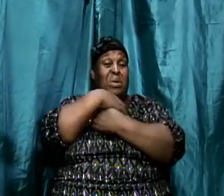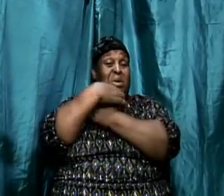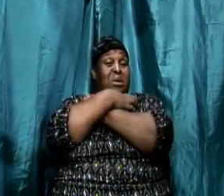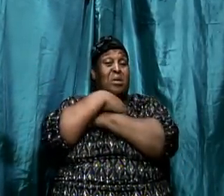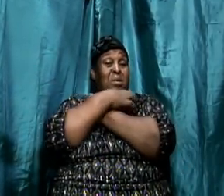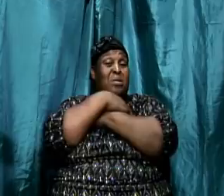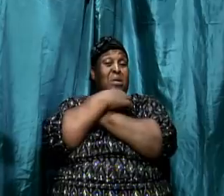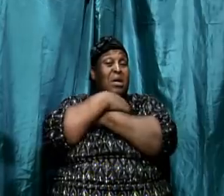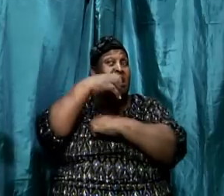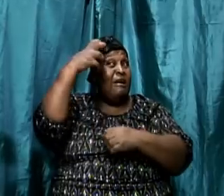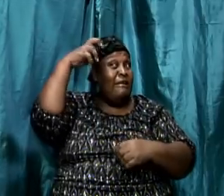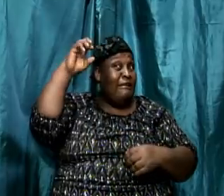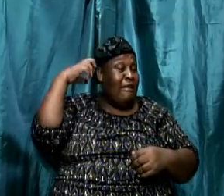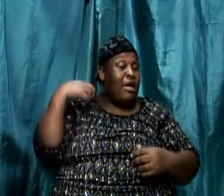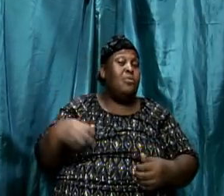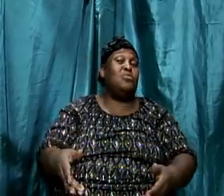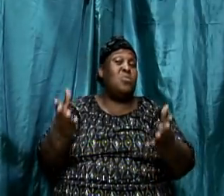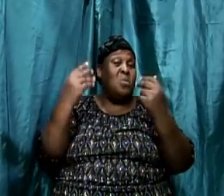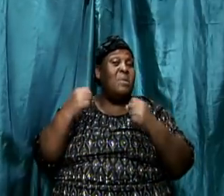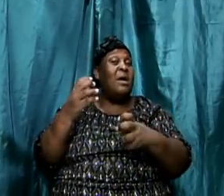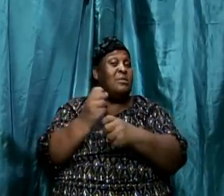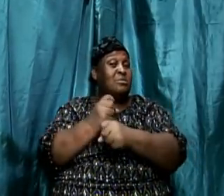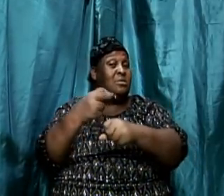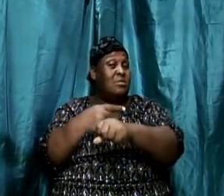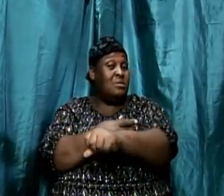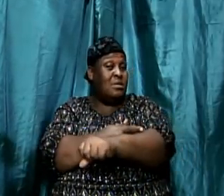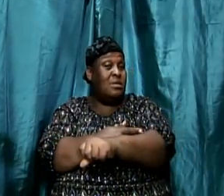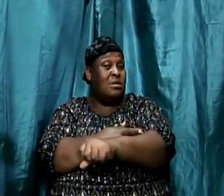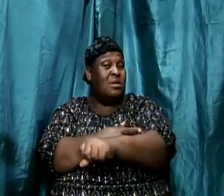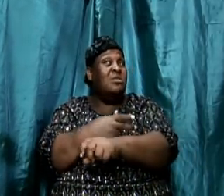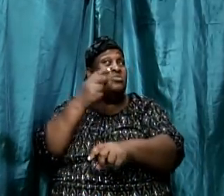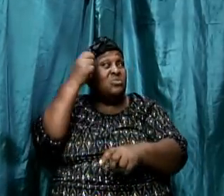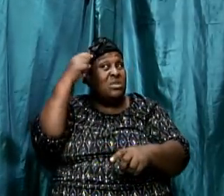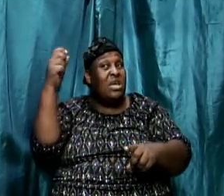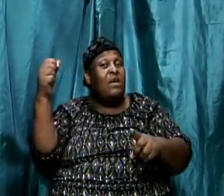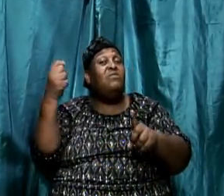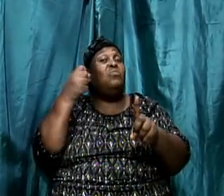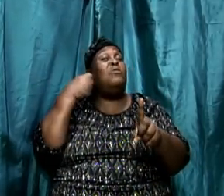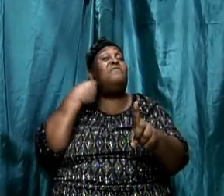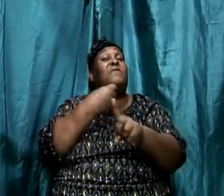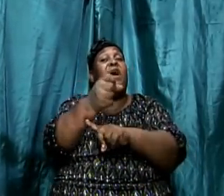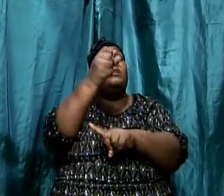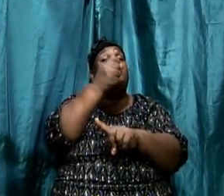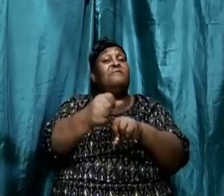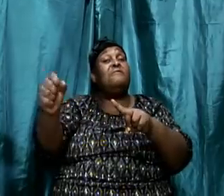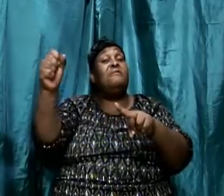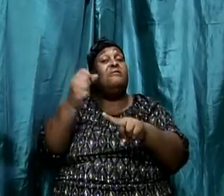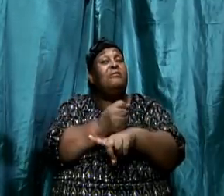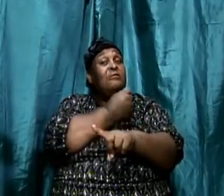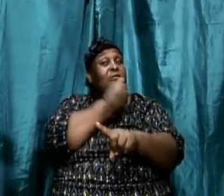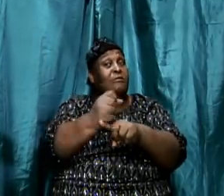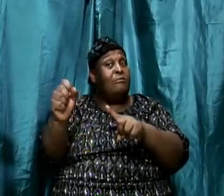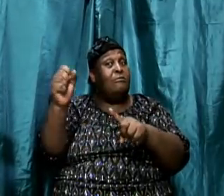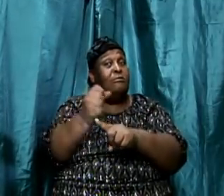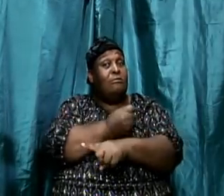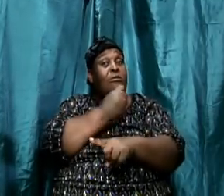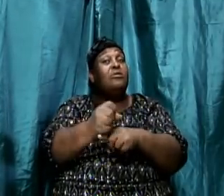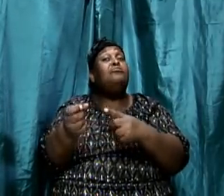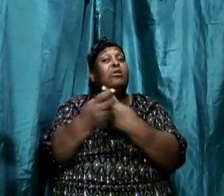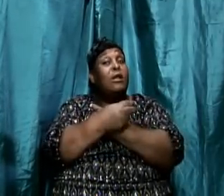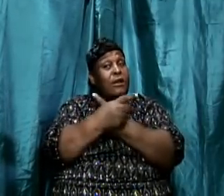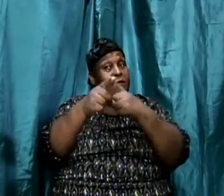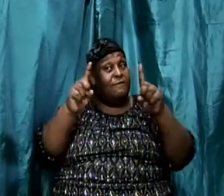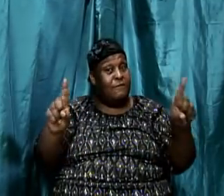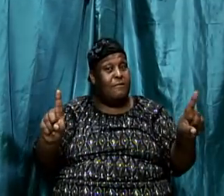would have fought for that particular sheep. In a similar way, he used his own unique vocabulary to bring across